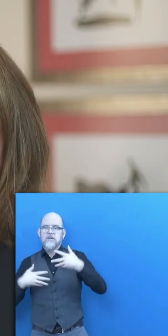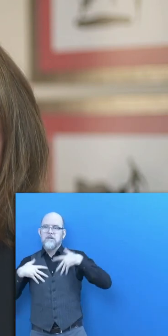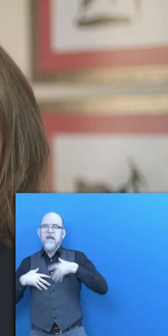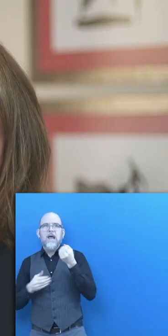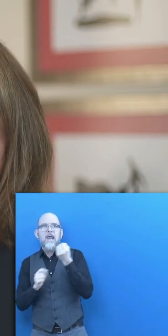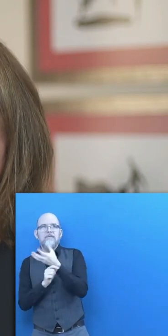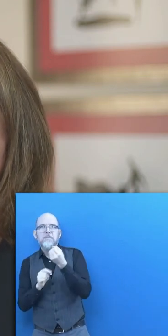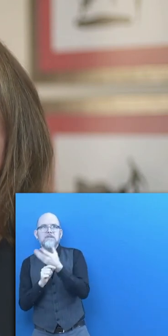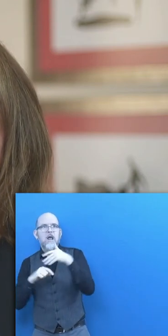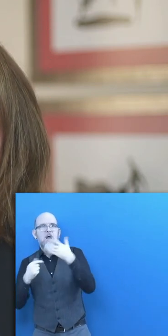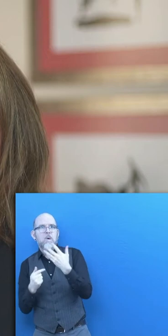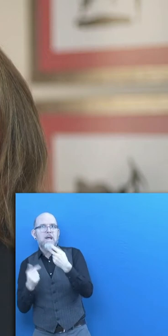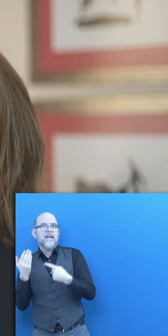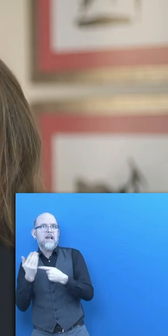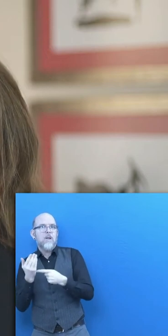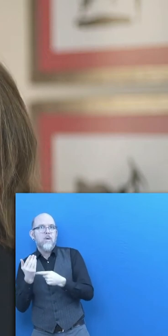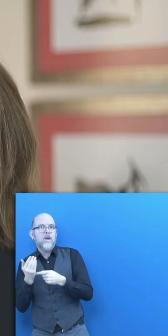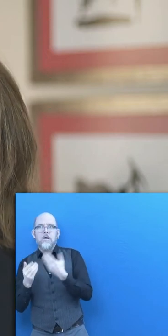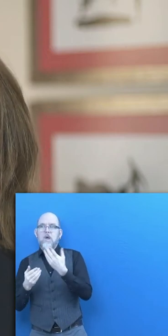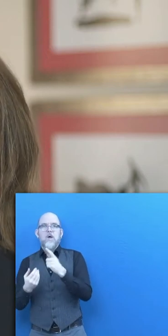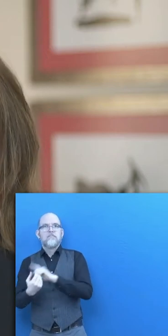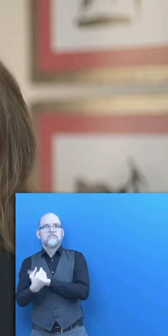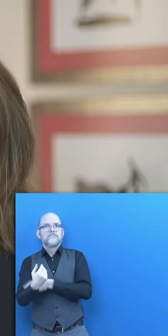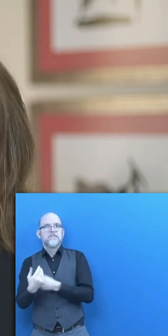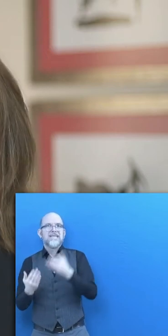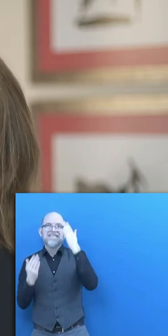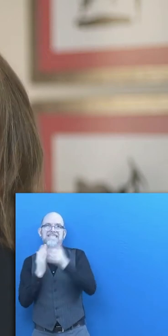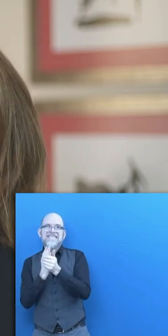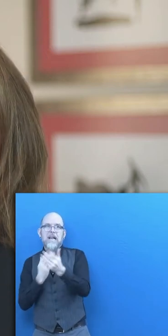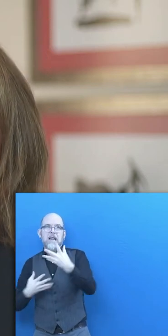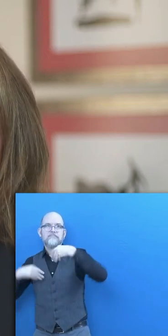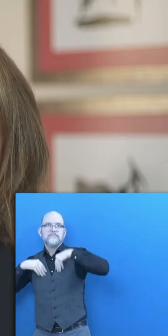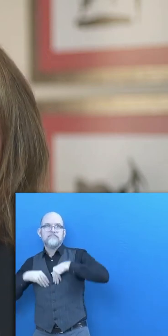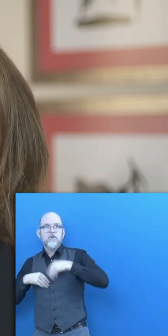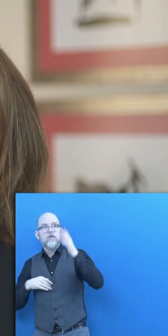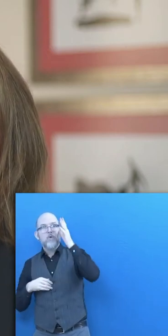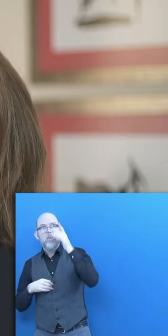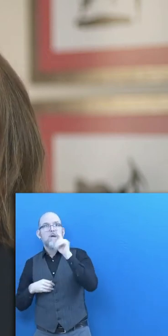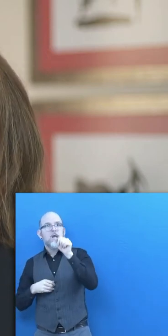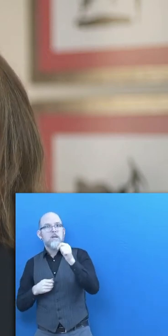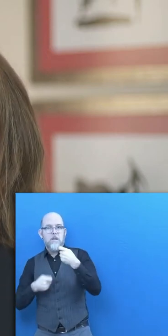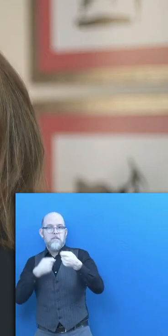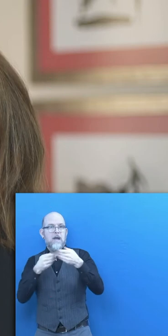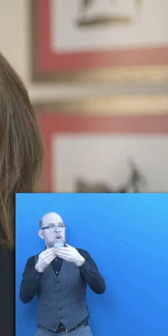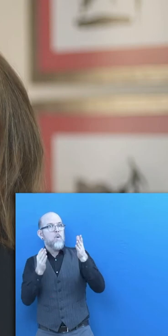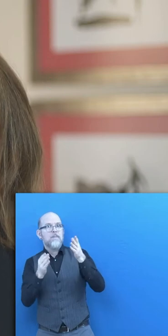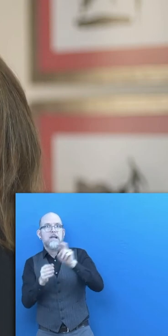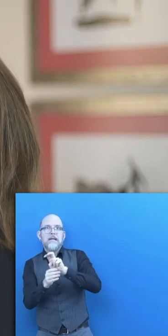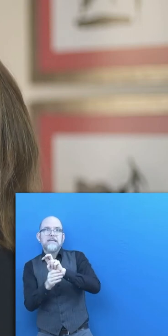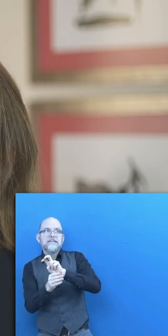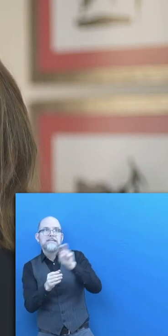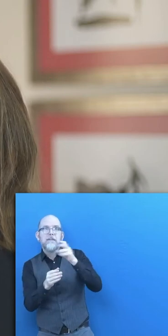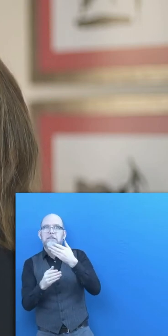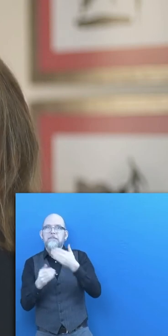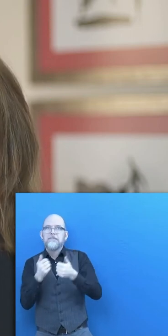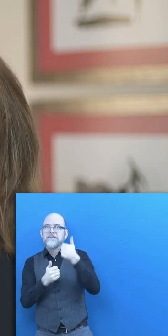on providing them with the skills and technology competencies that will be required to obtain a job in the open